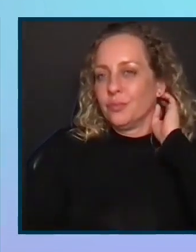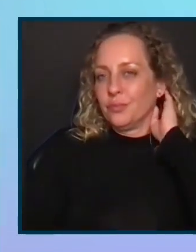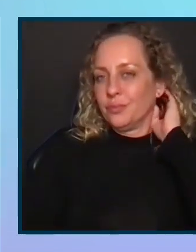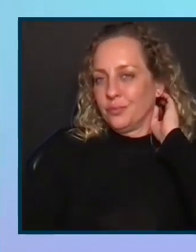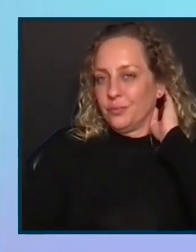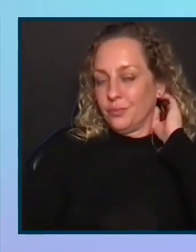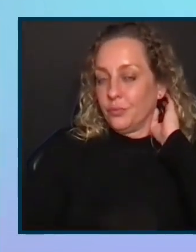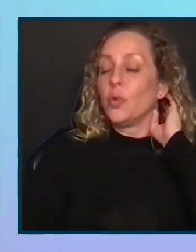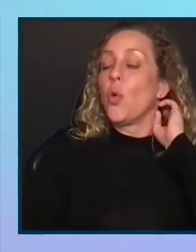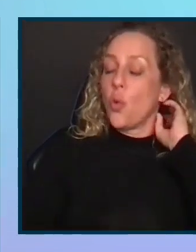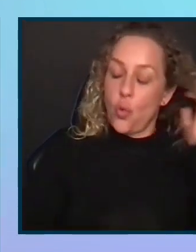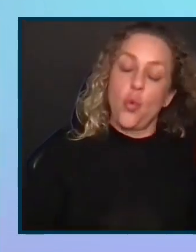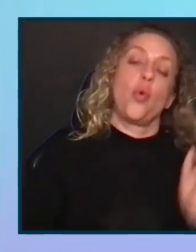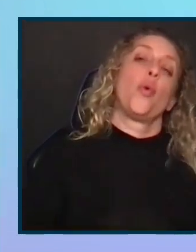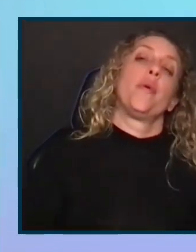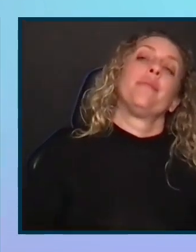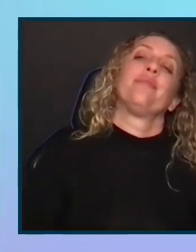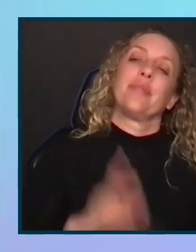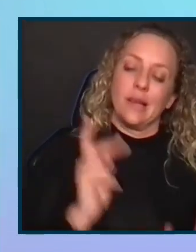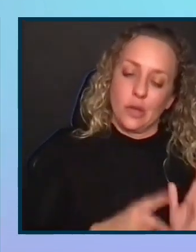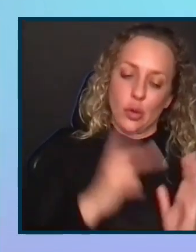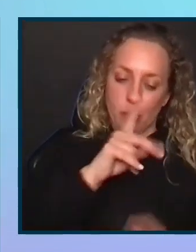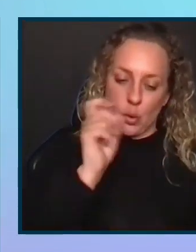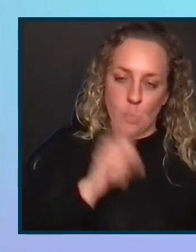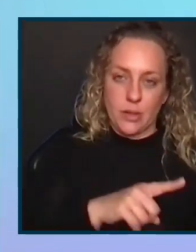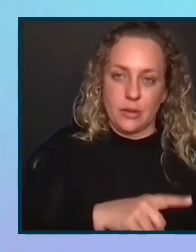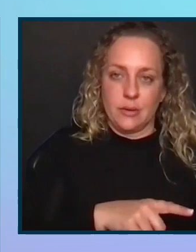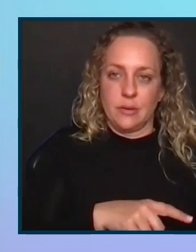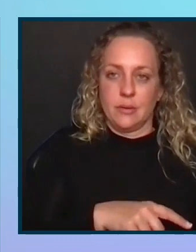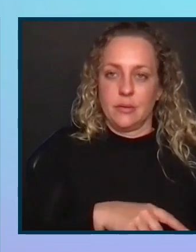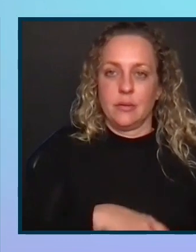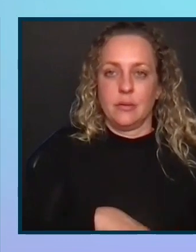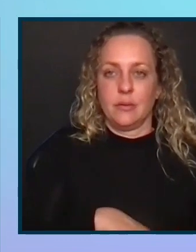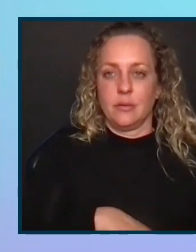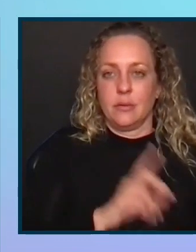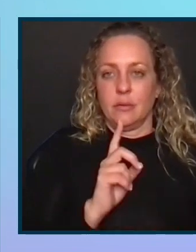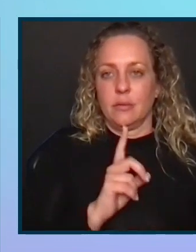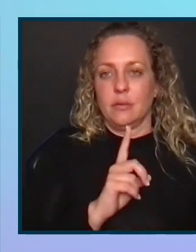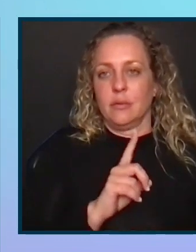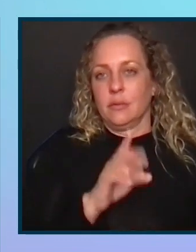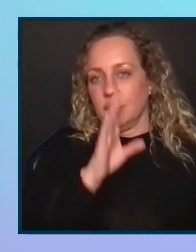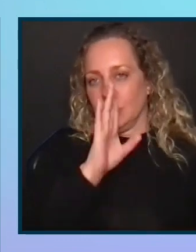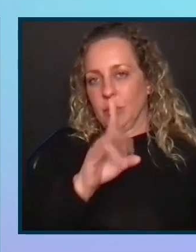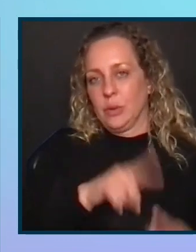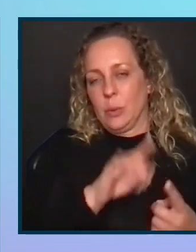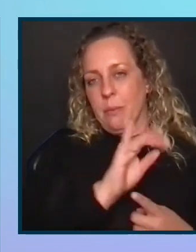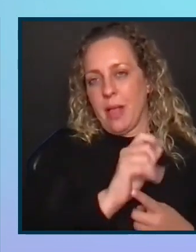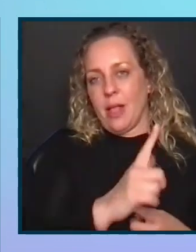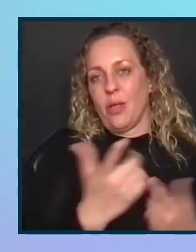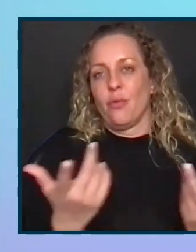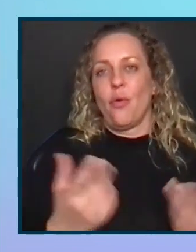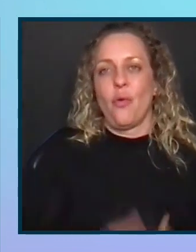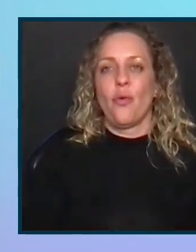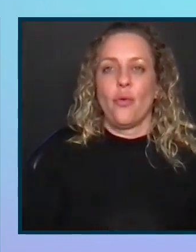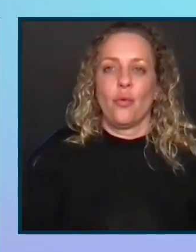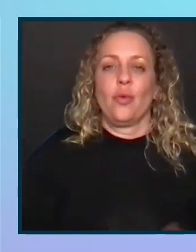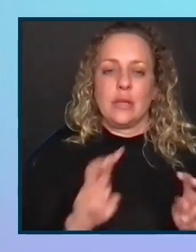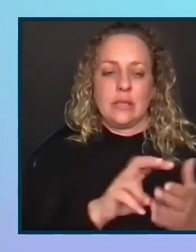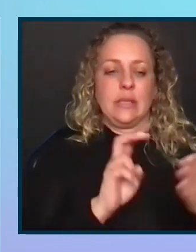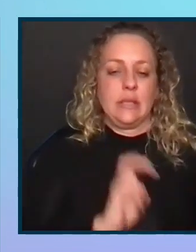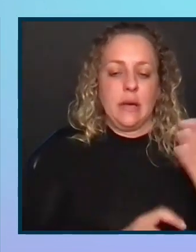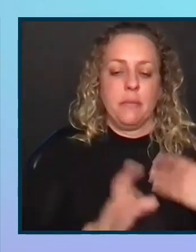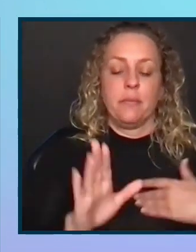Okay. So we had a duplicate of that question almost verbatim, but it was directed directly at Michael. So I'll skip over that one.